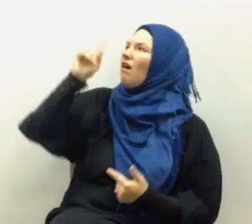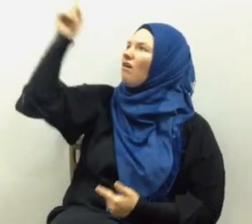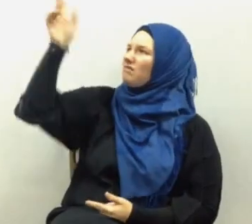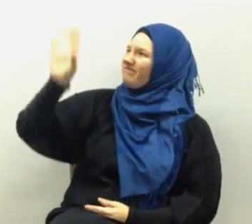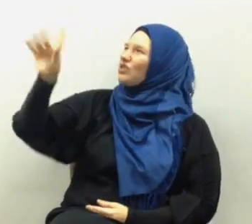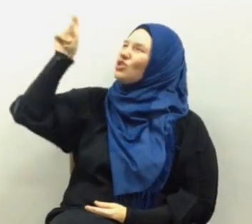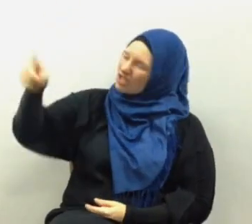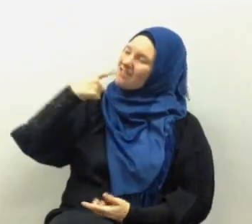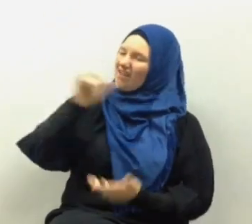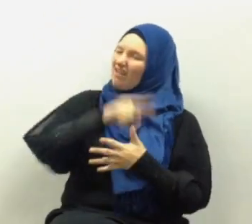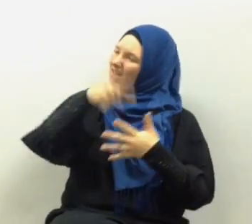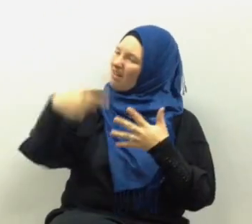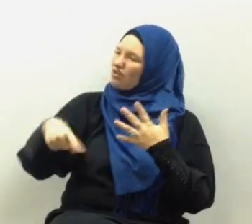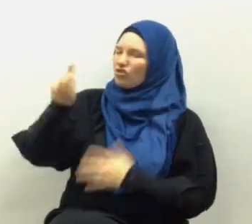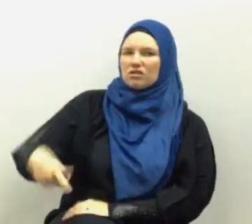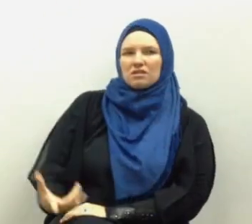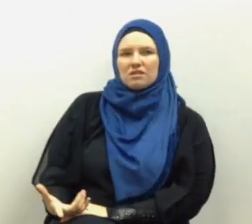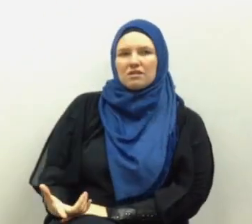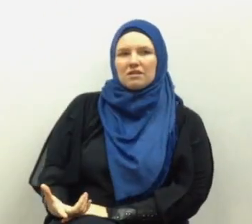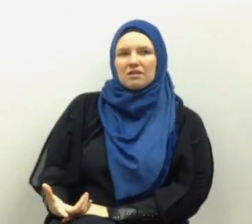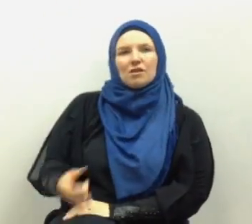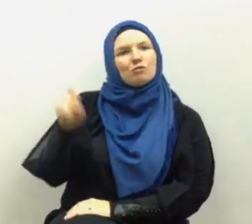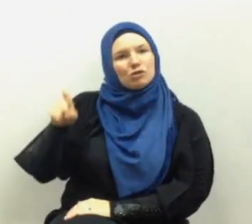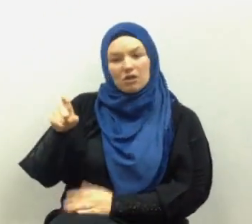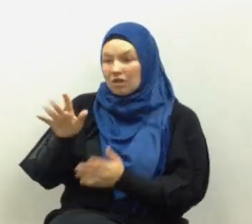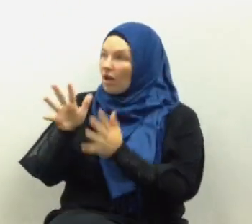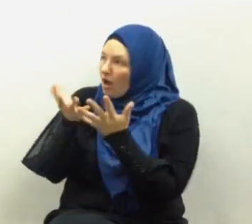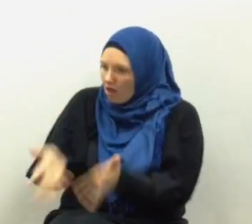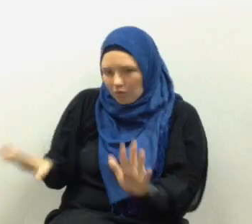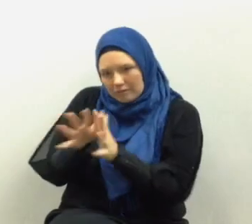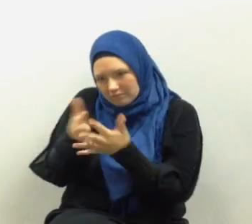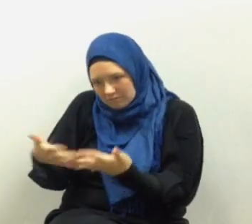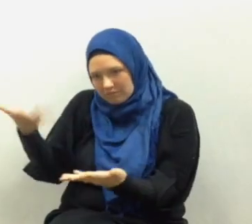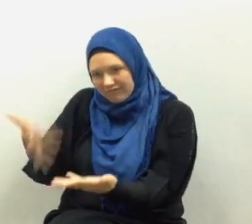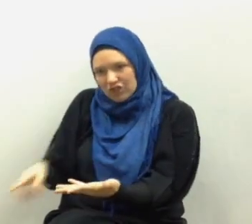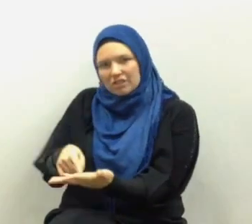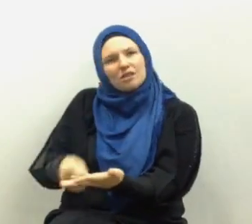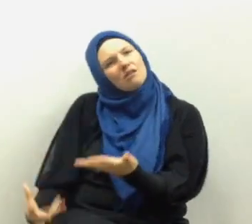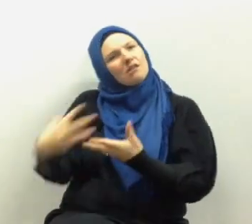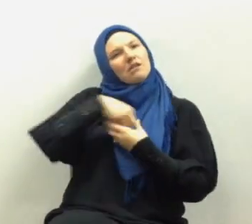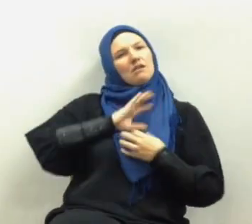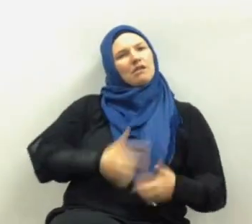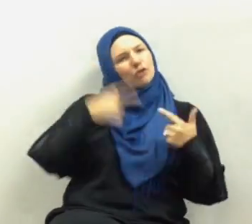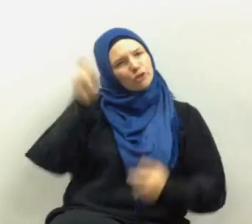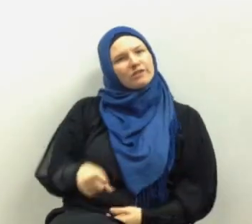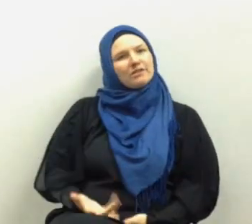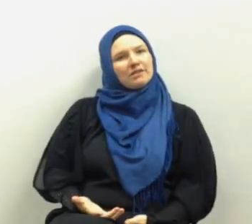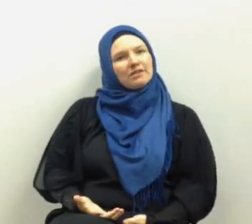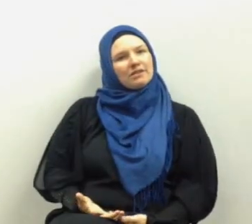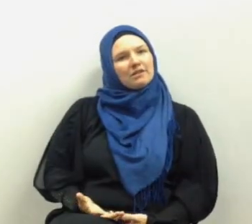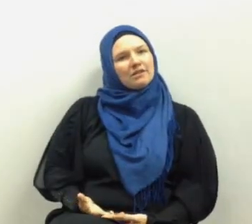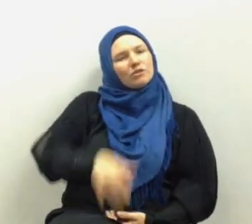Allah how should have said something different than what he already done so brothers and